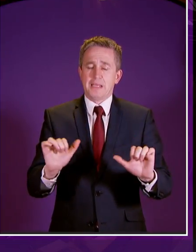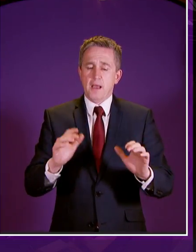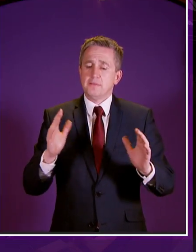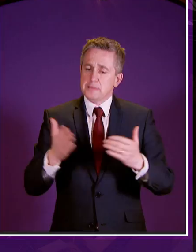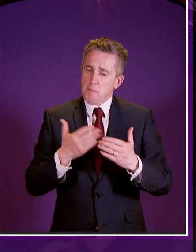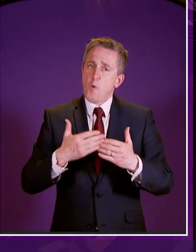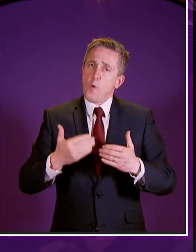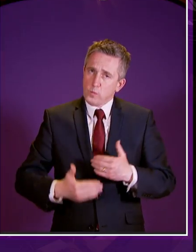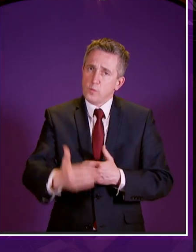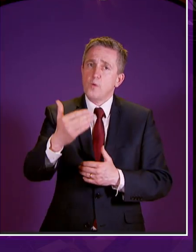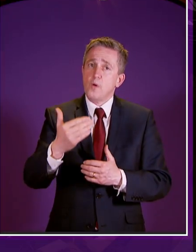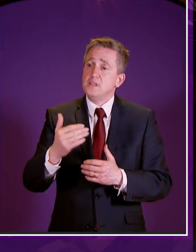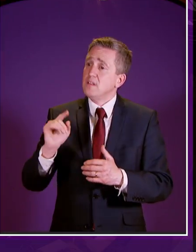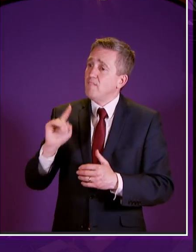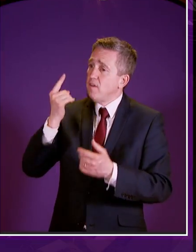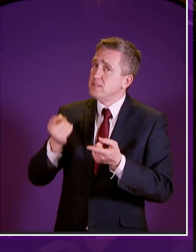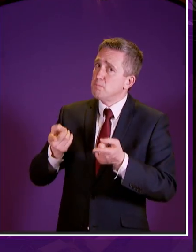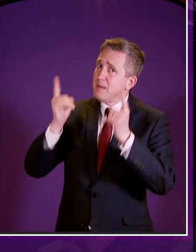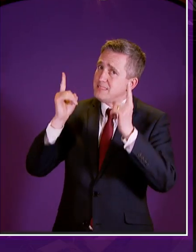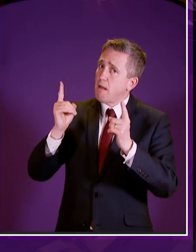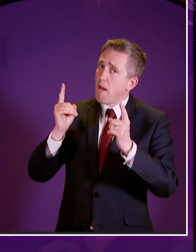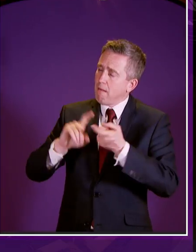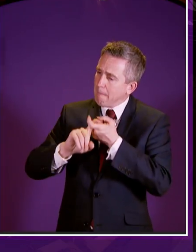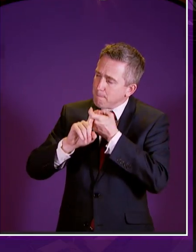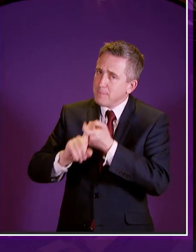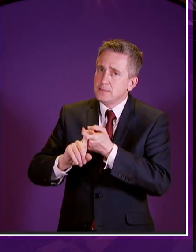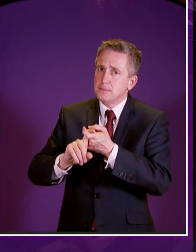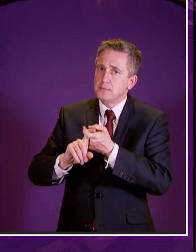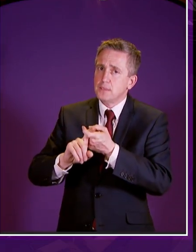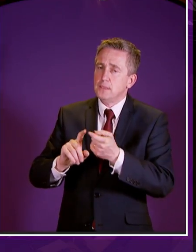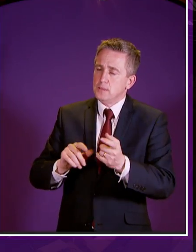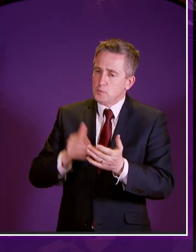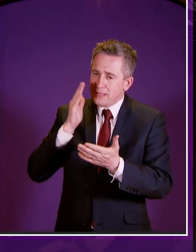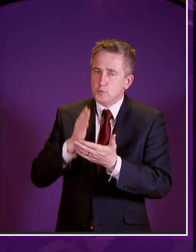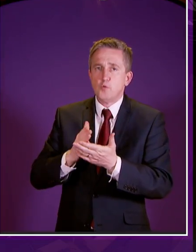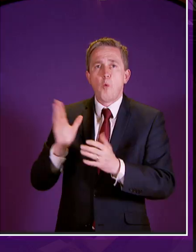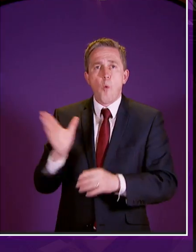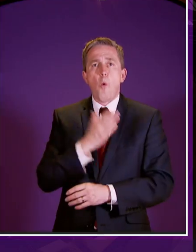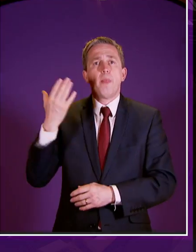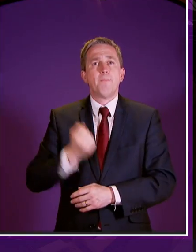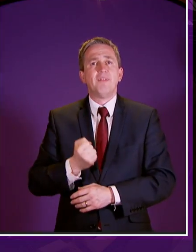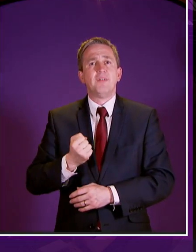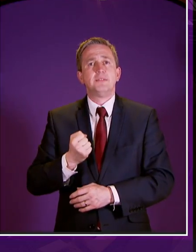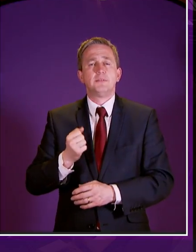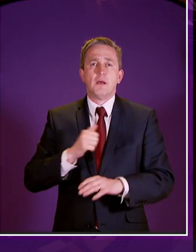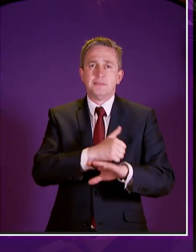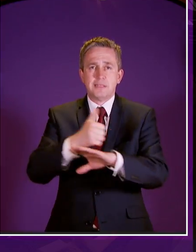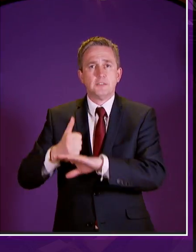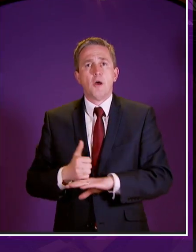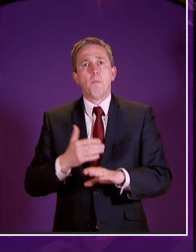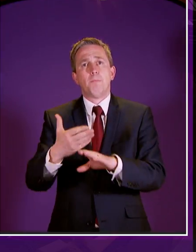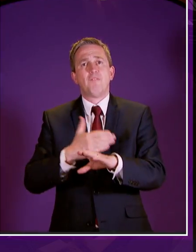is she is still committed to making sure that all these benefits will be up and running before the next election